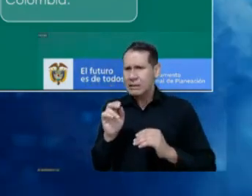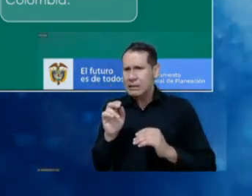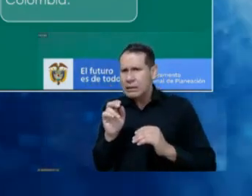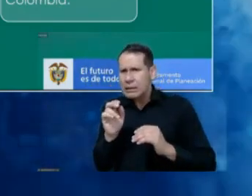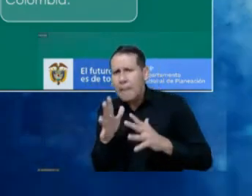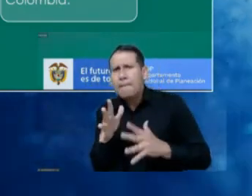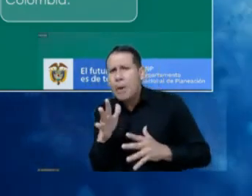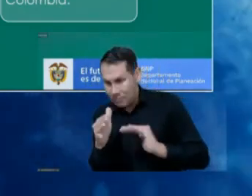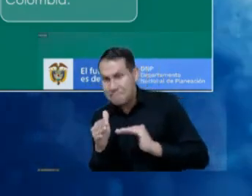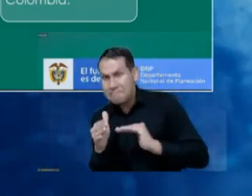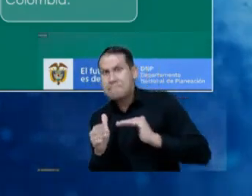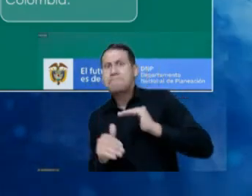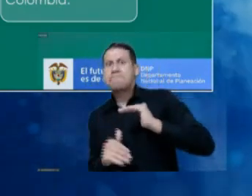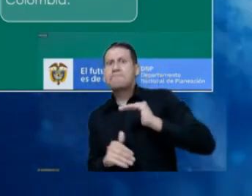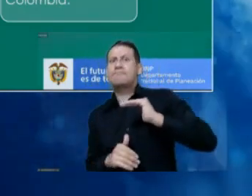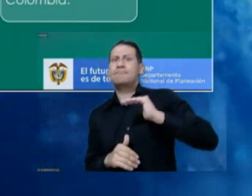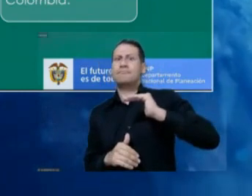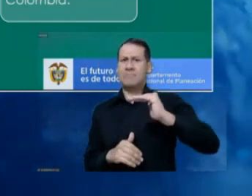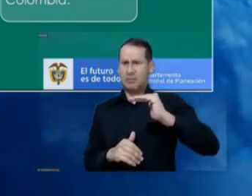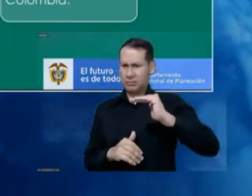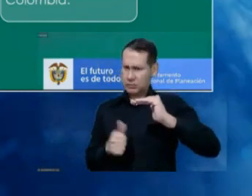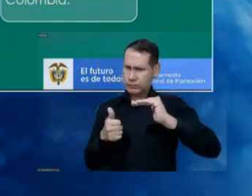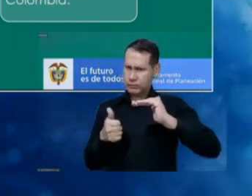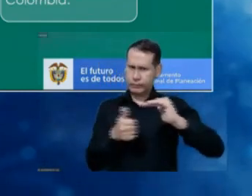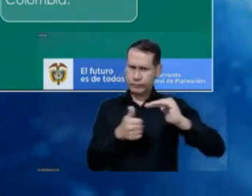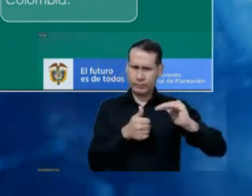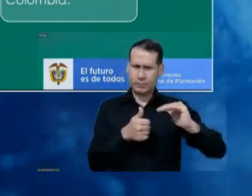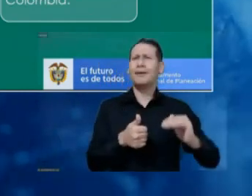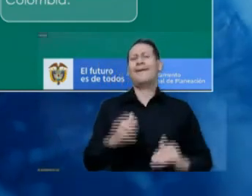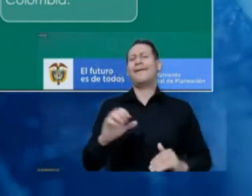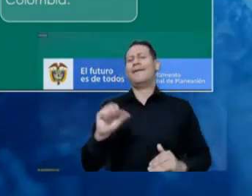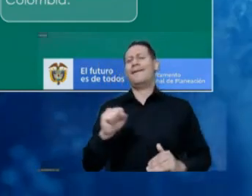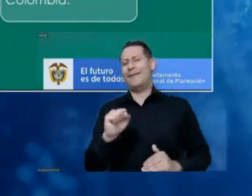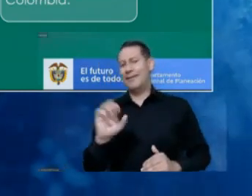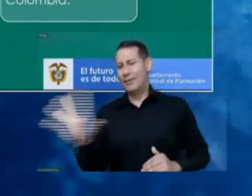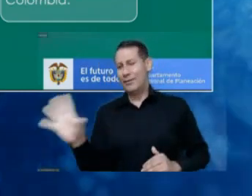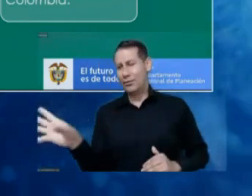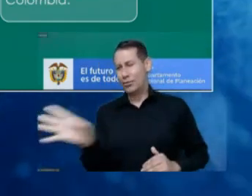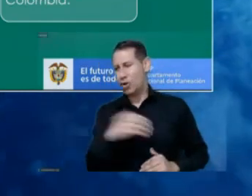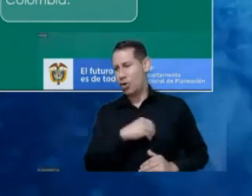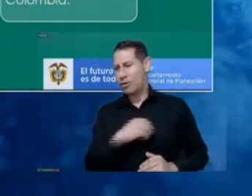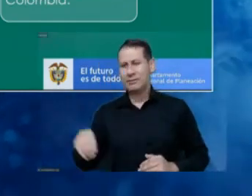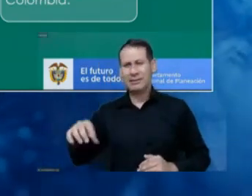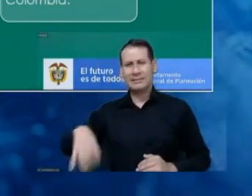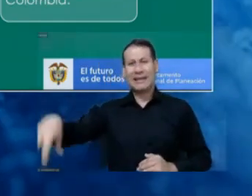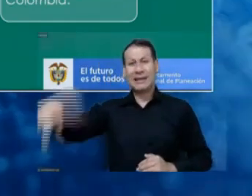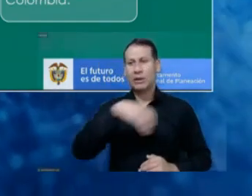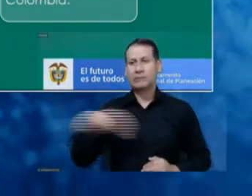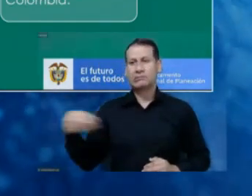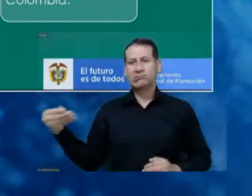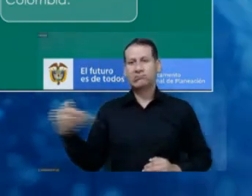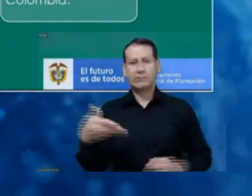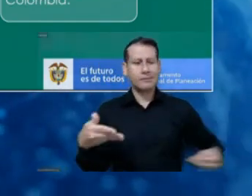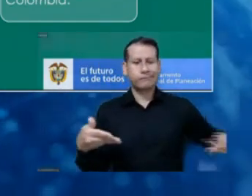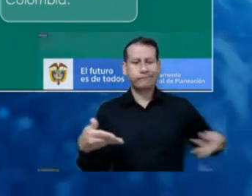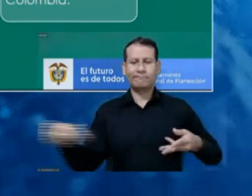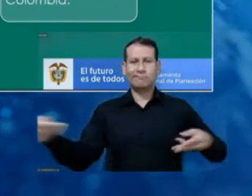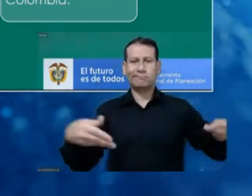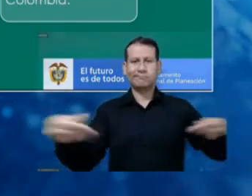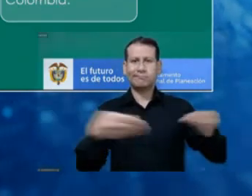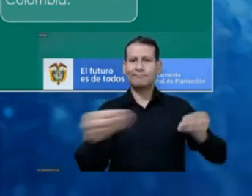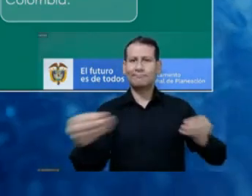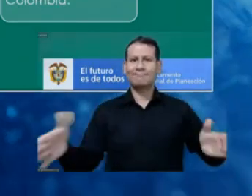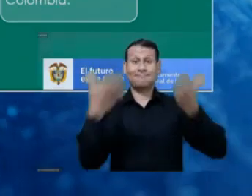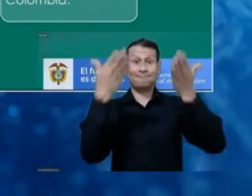progress made in the National Development Plan. It's something that is contributing to... And the